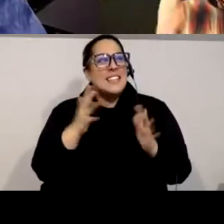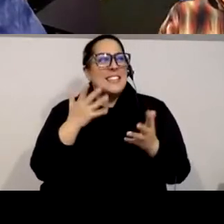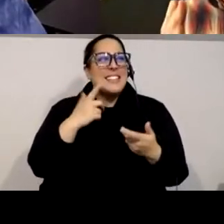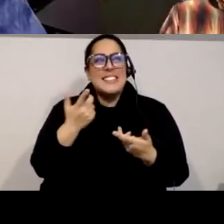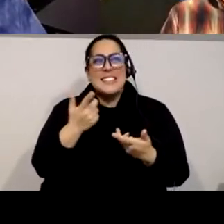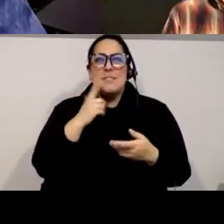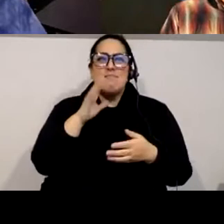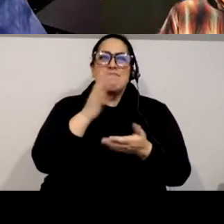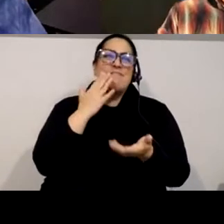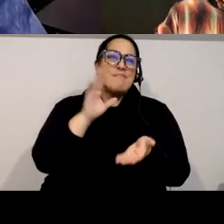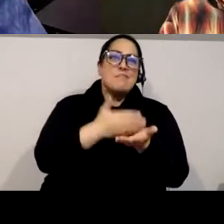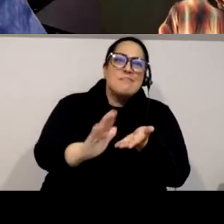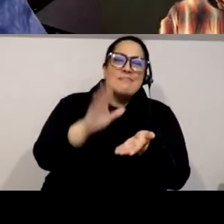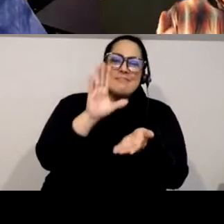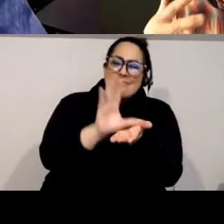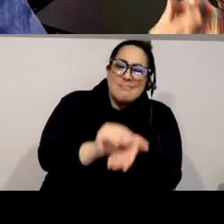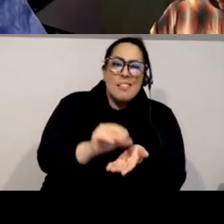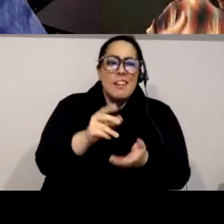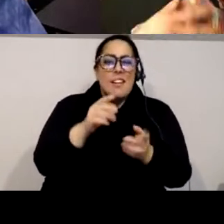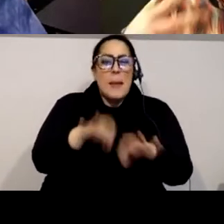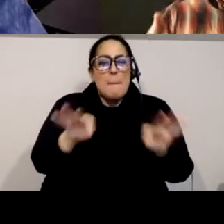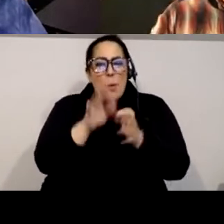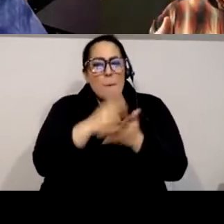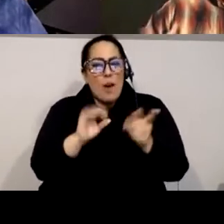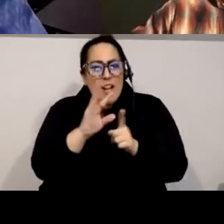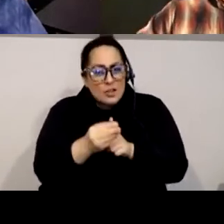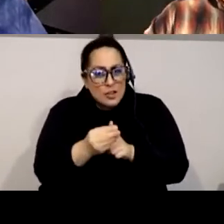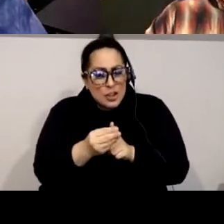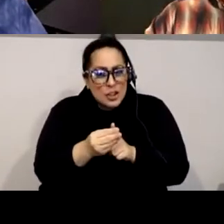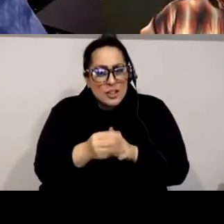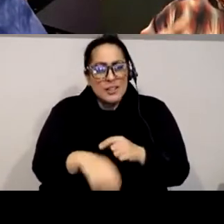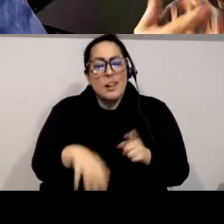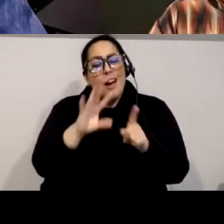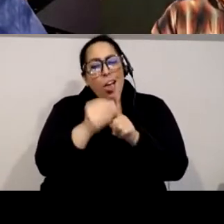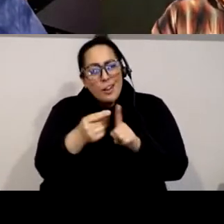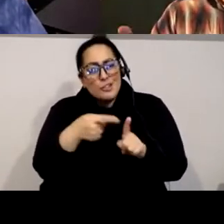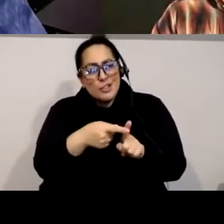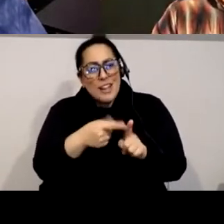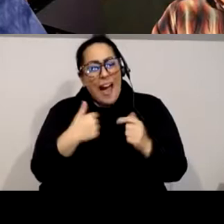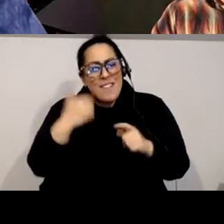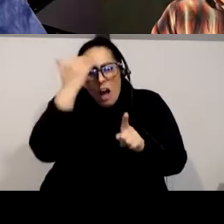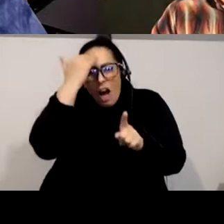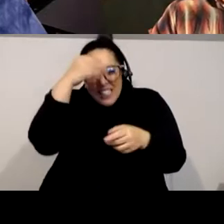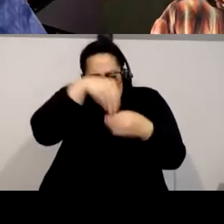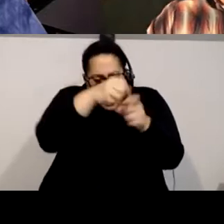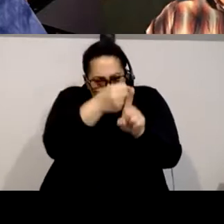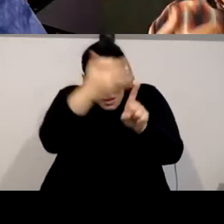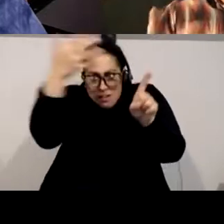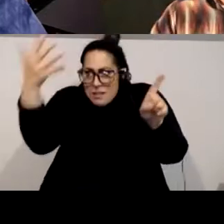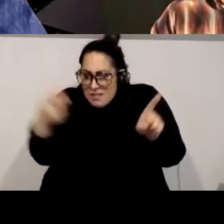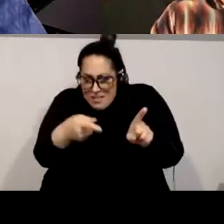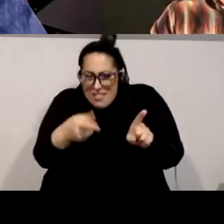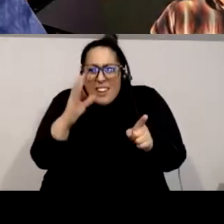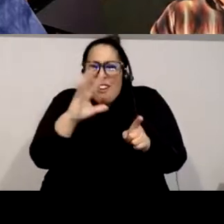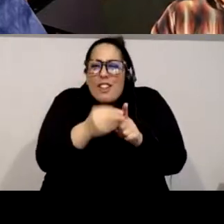bodies of knowledge right they're they're ways of preserving and passing on bodies of knowledge hip-hop